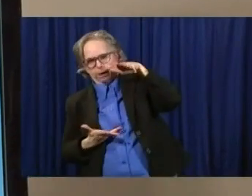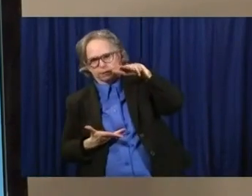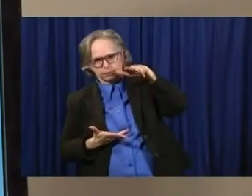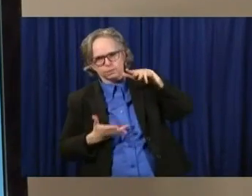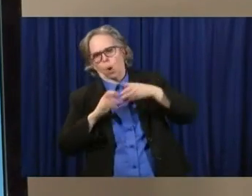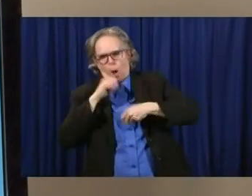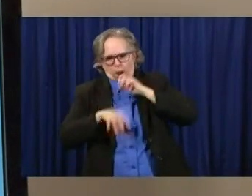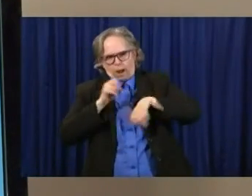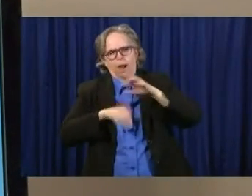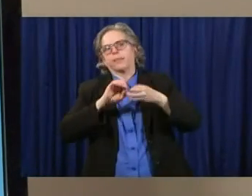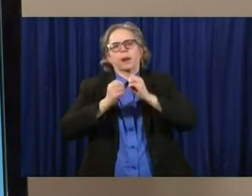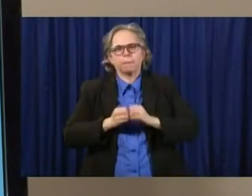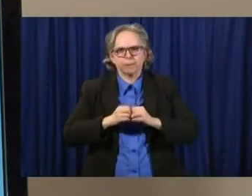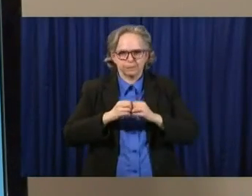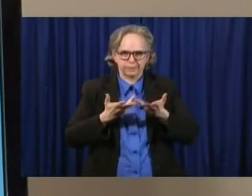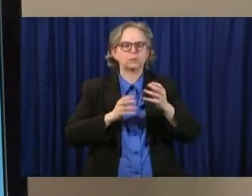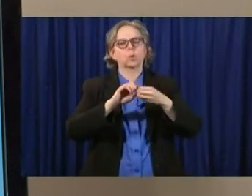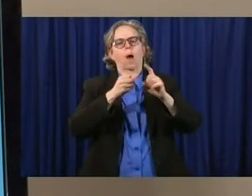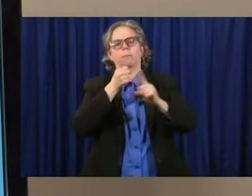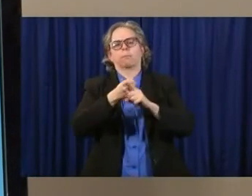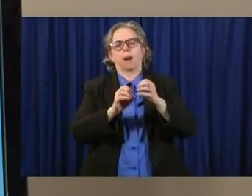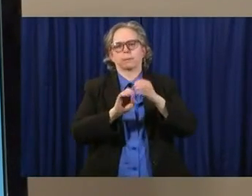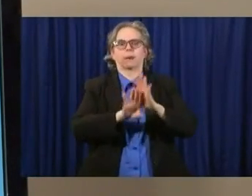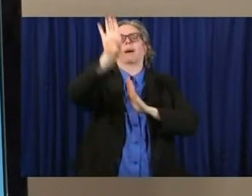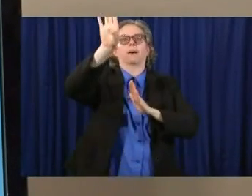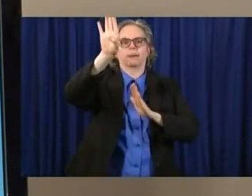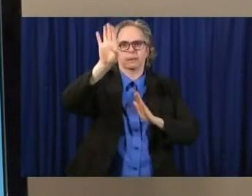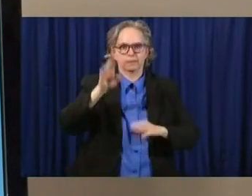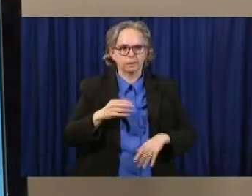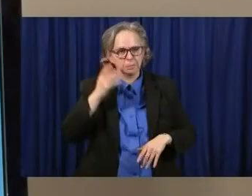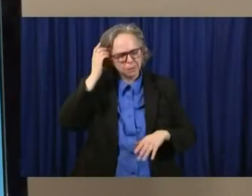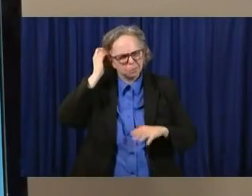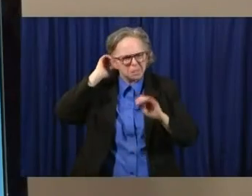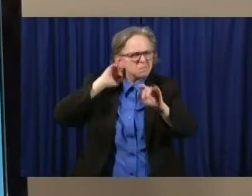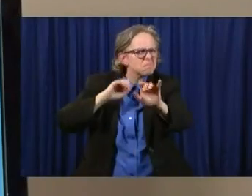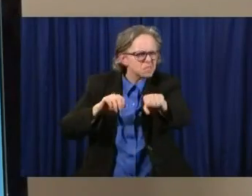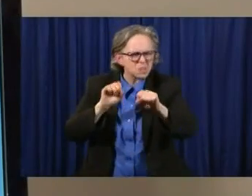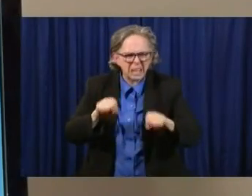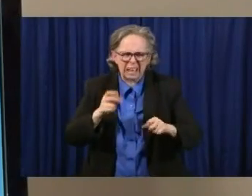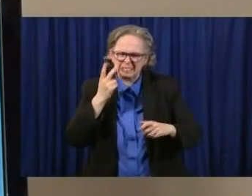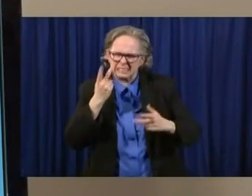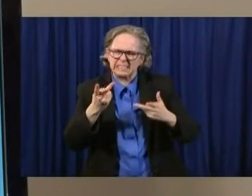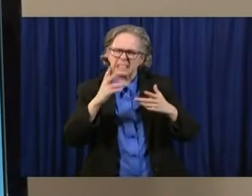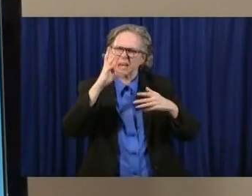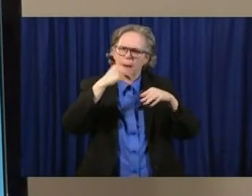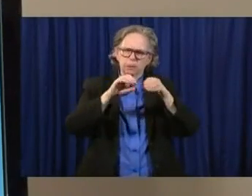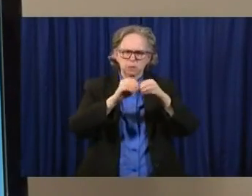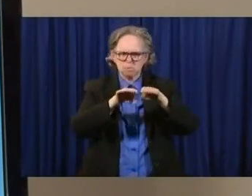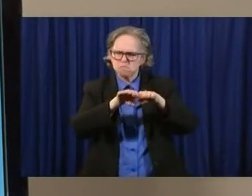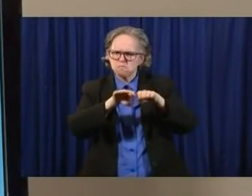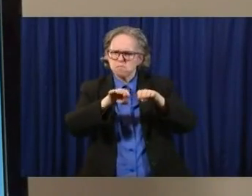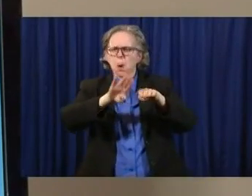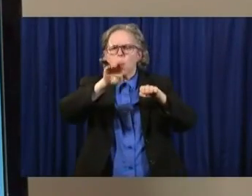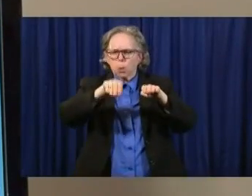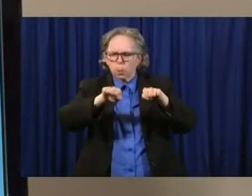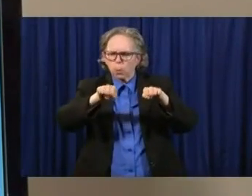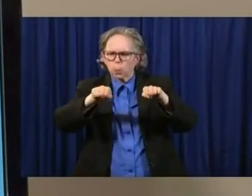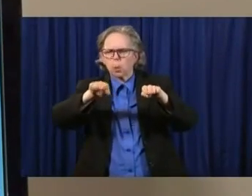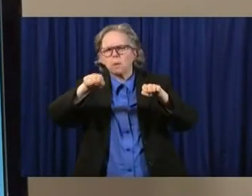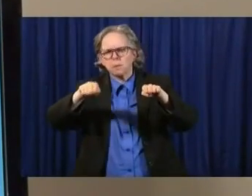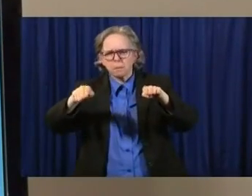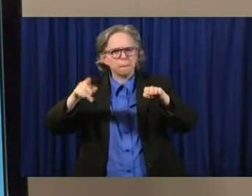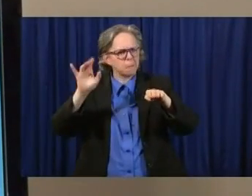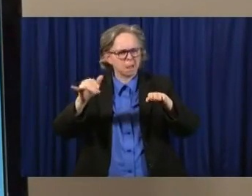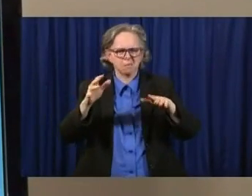we have stayed relatively flat. We're having some ups and downs on most of these indicators, but no